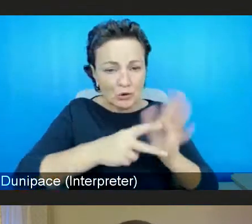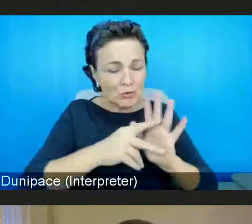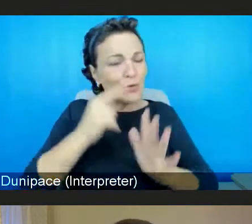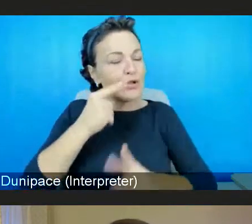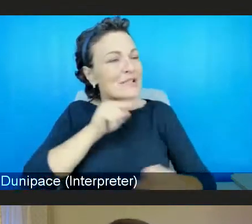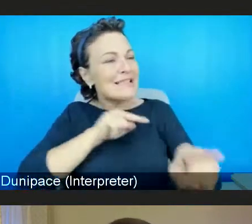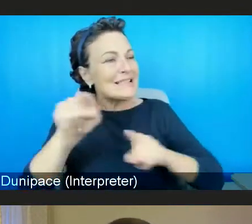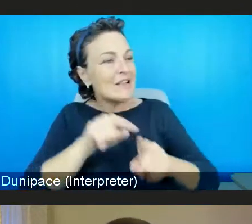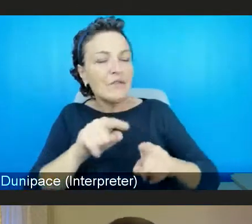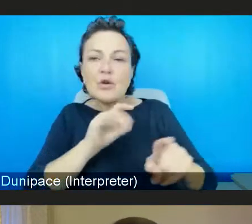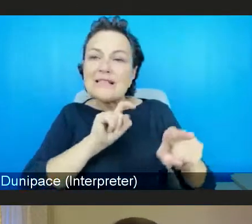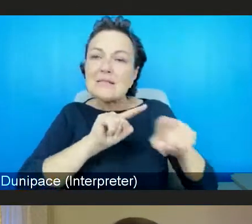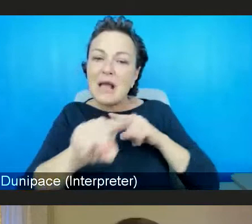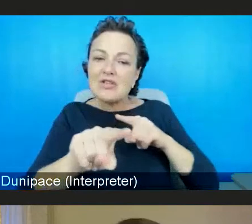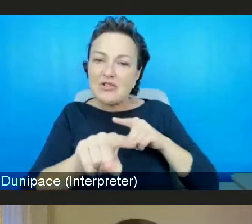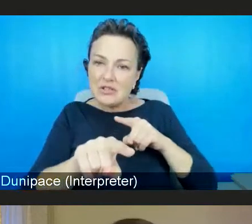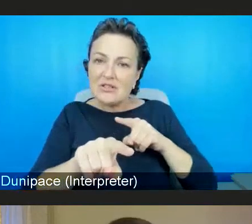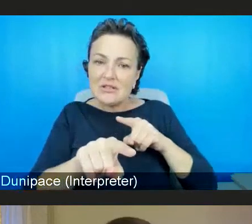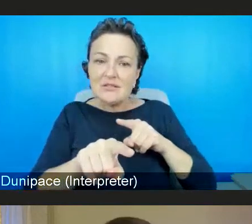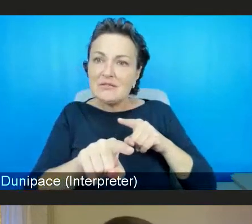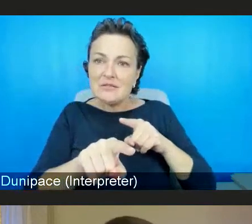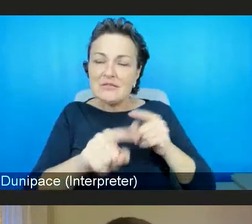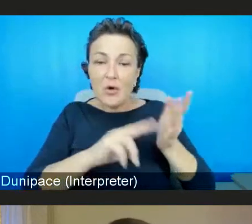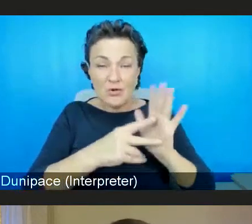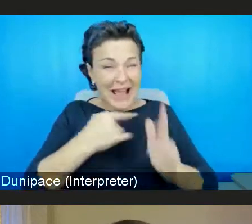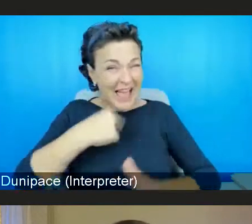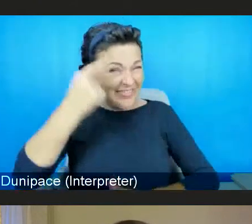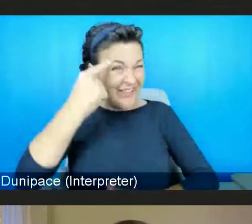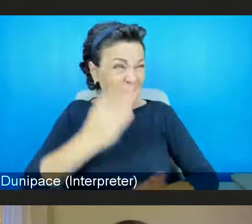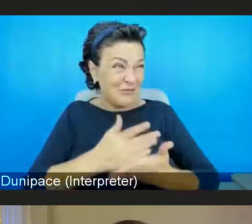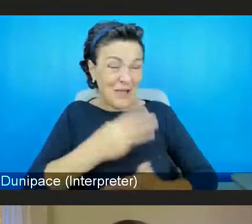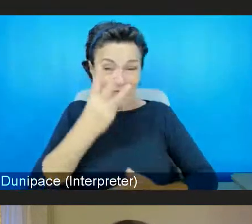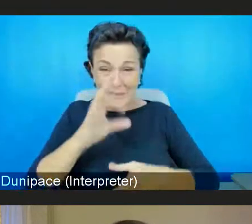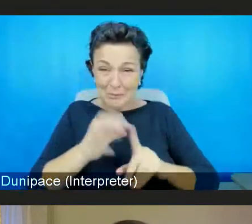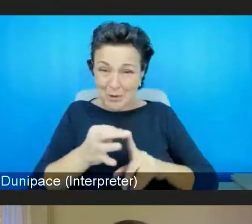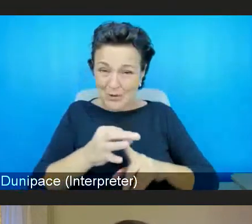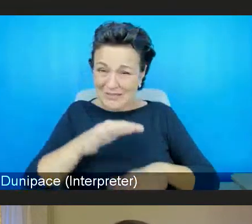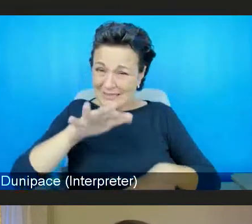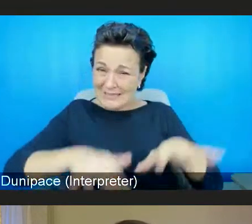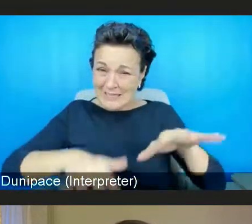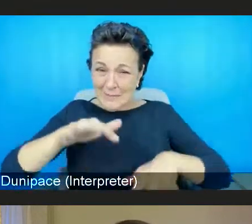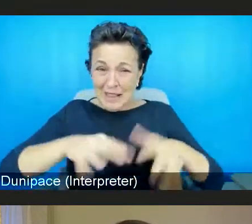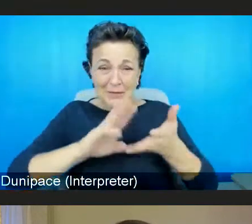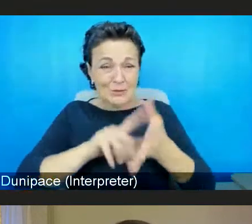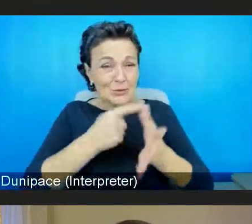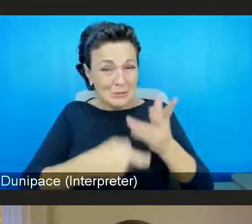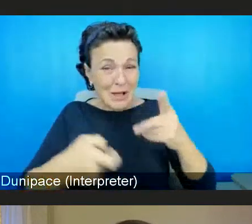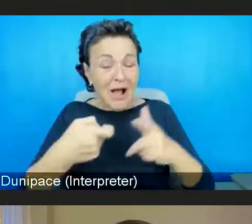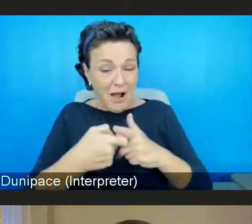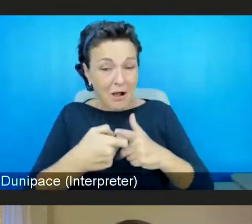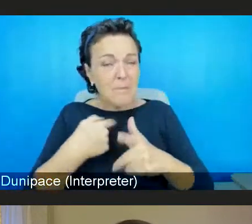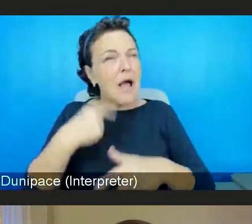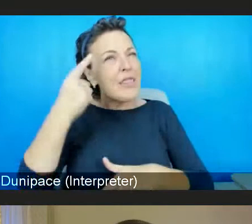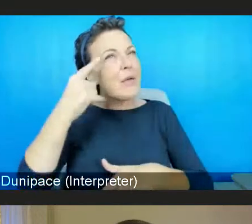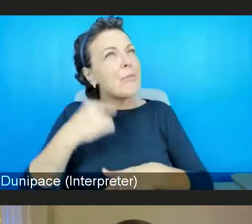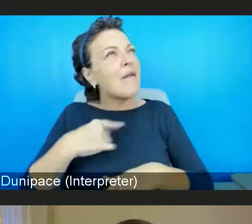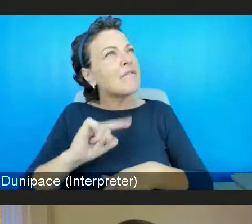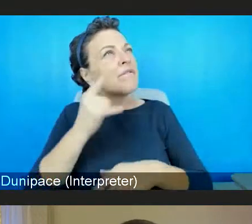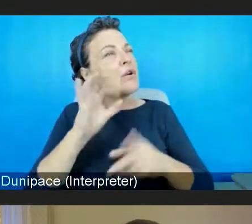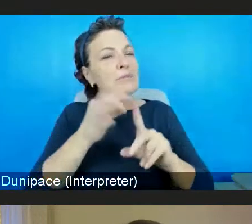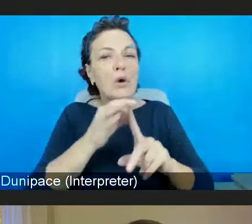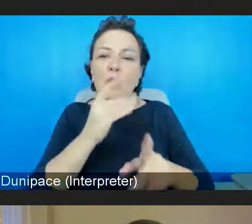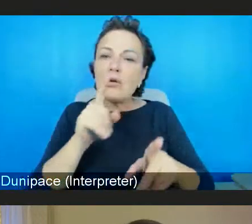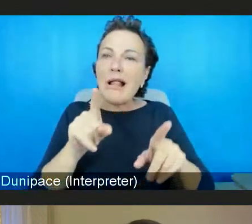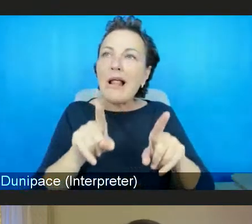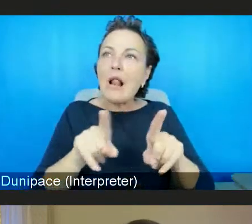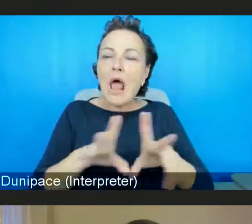that my three points are very similar to what Mark has shared. But my first point would be around how we describe and talk